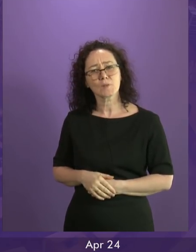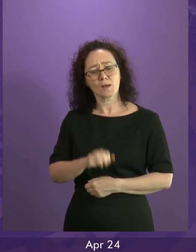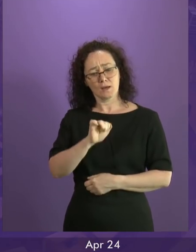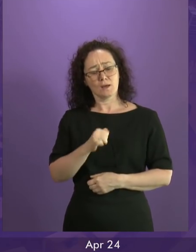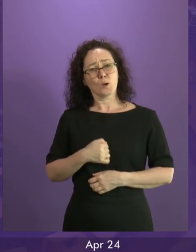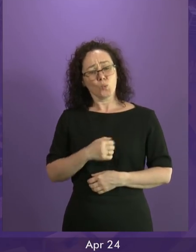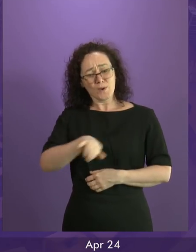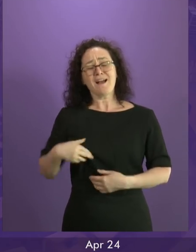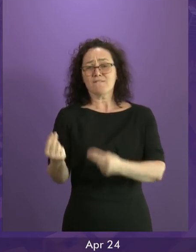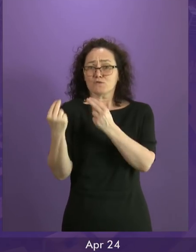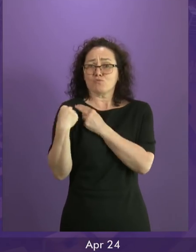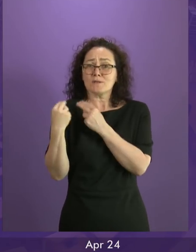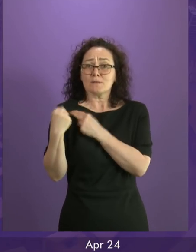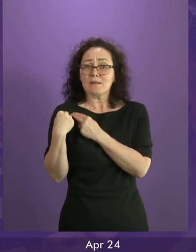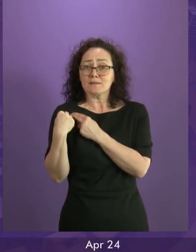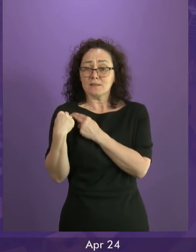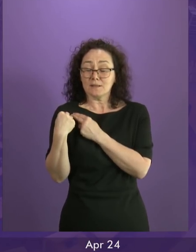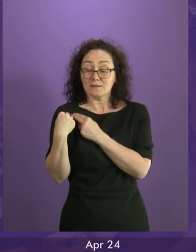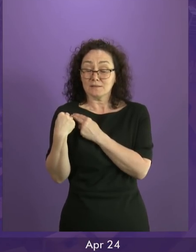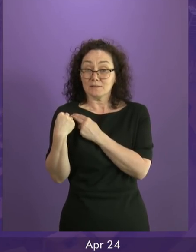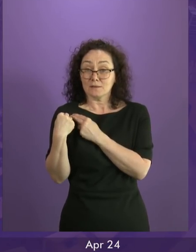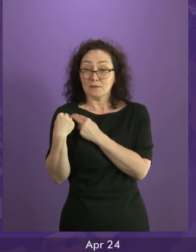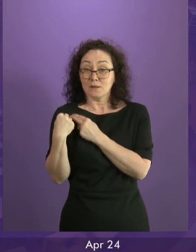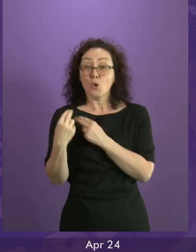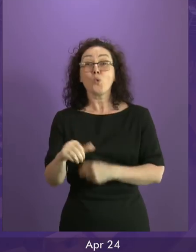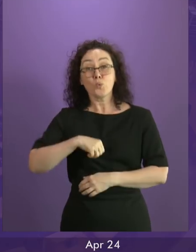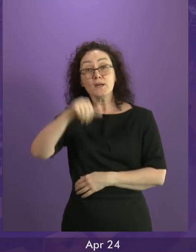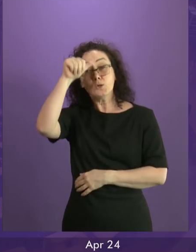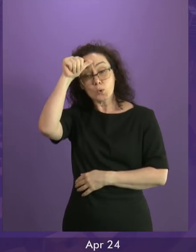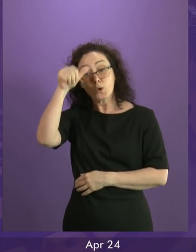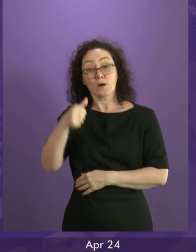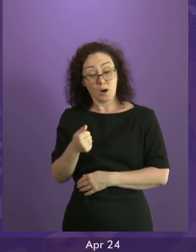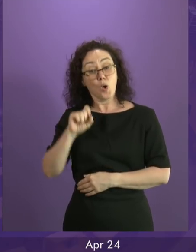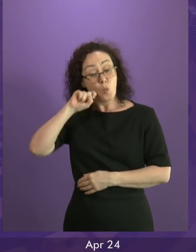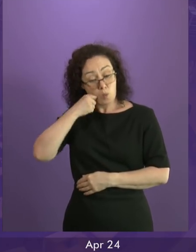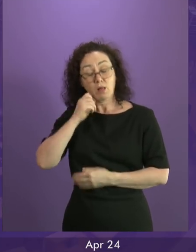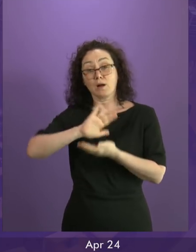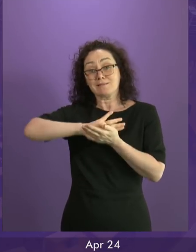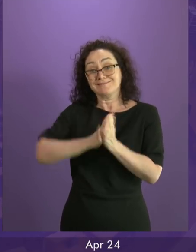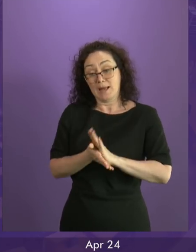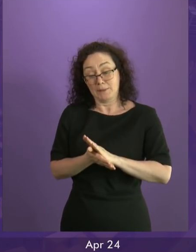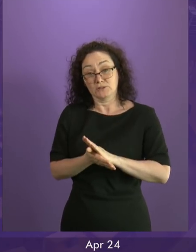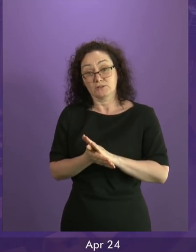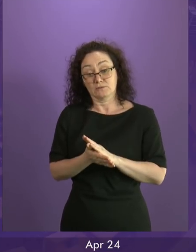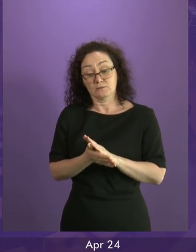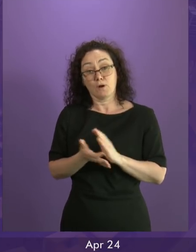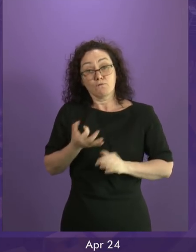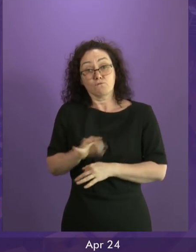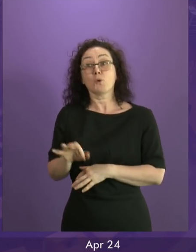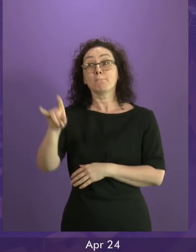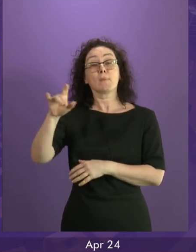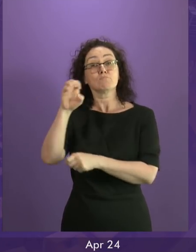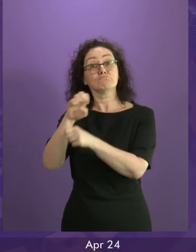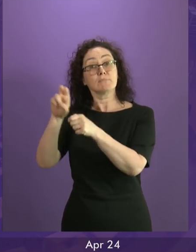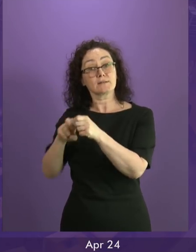that all of us know, even the Tories in their hearts know, Brexit is going to do to this country. We have a duty